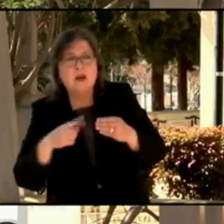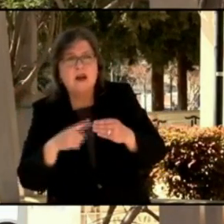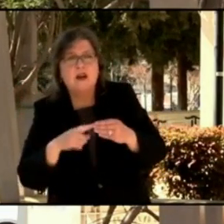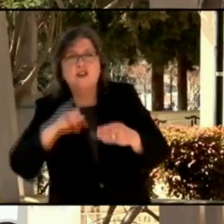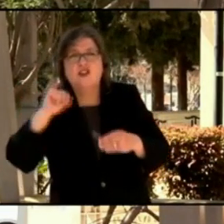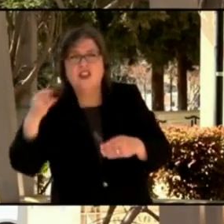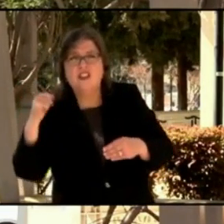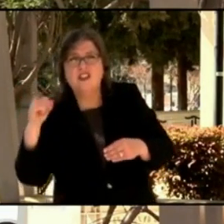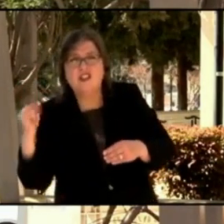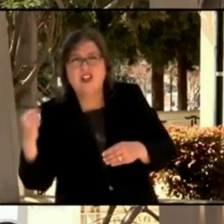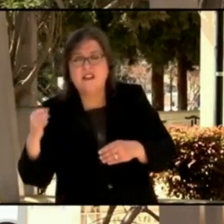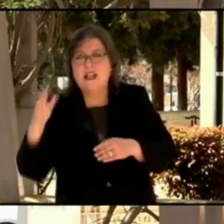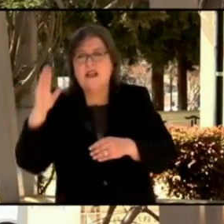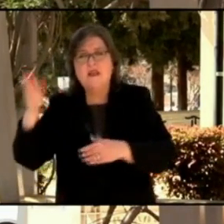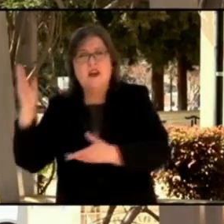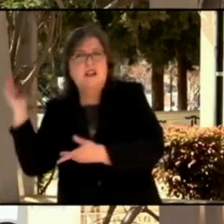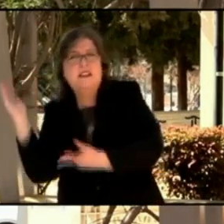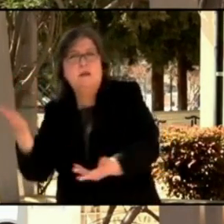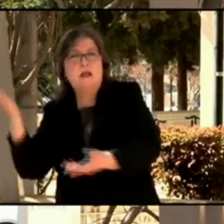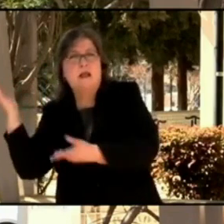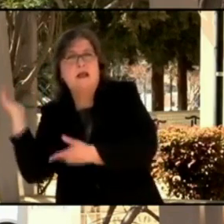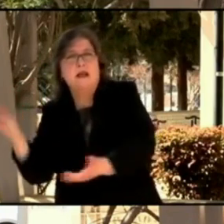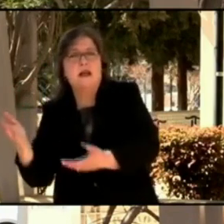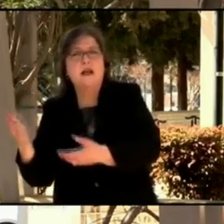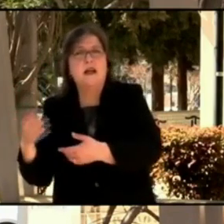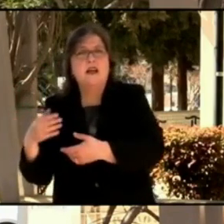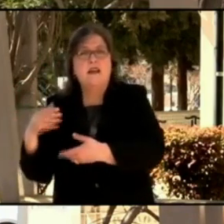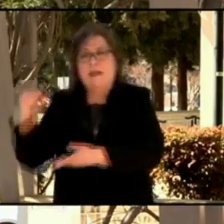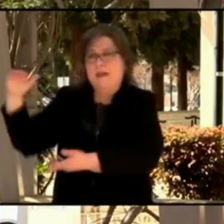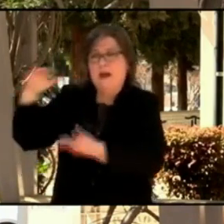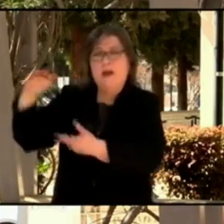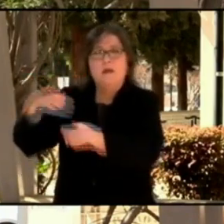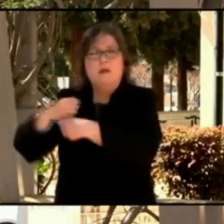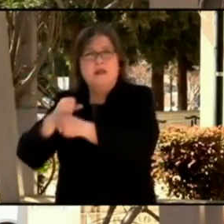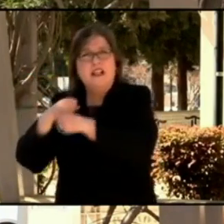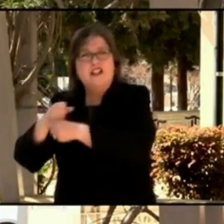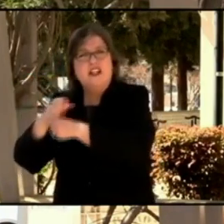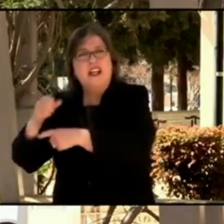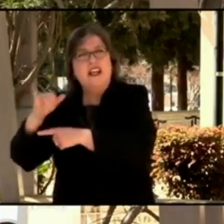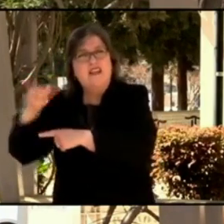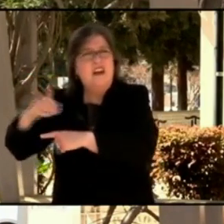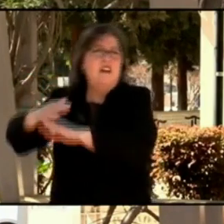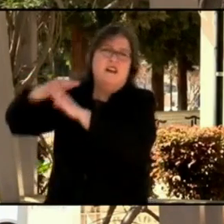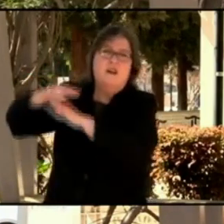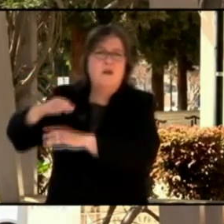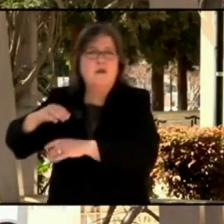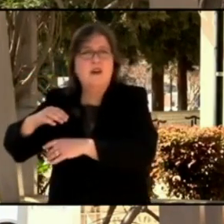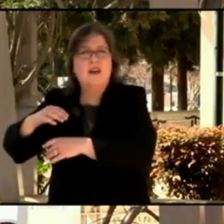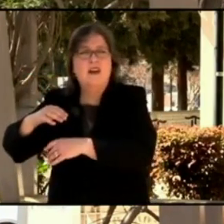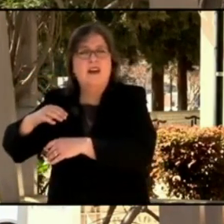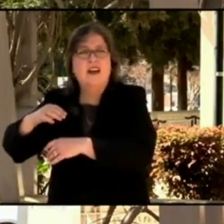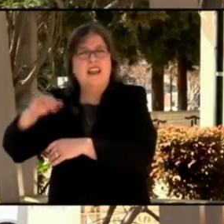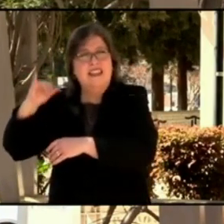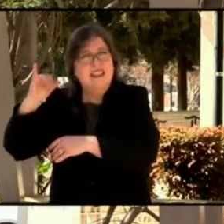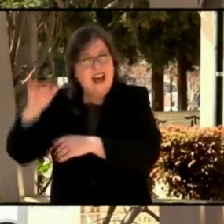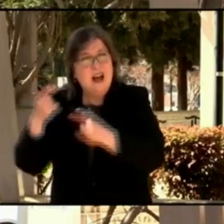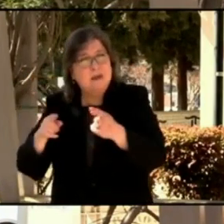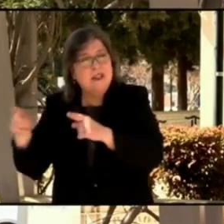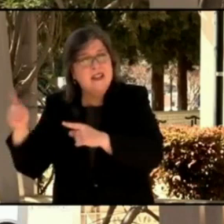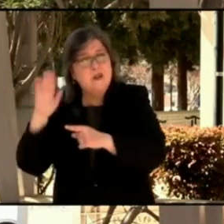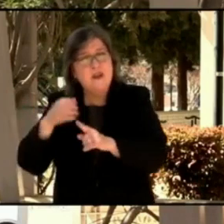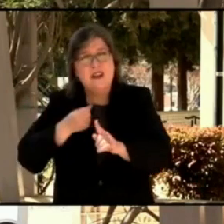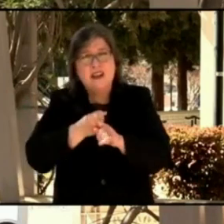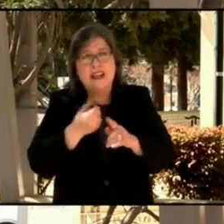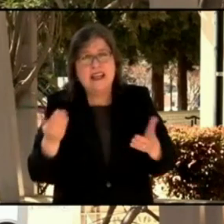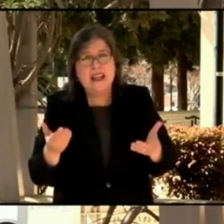So is there a problem with the supply and production in Johnson and Johnson? We don't know that the state did get a very large amount of Johnson and Johnson allocated